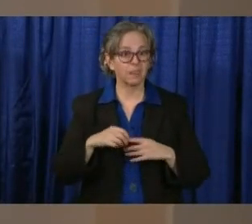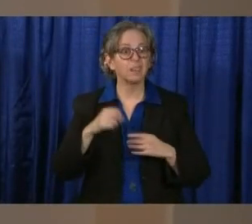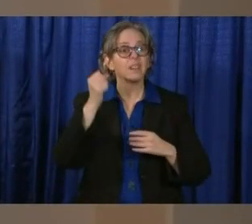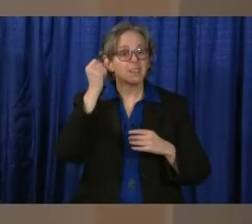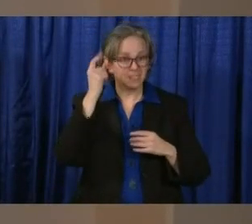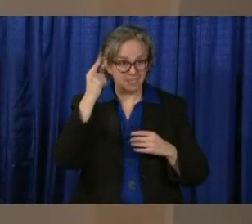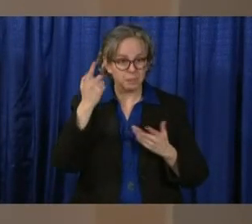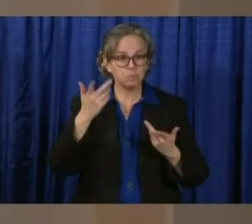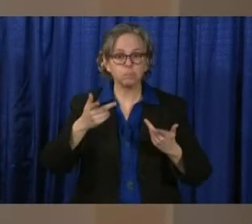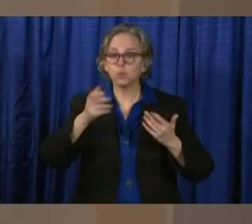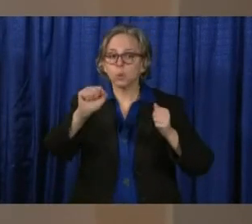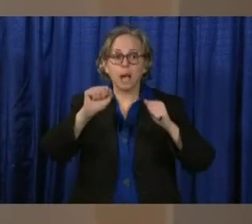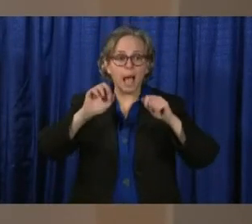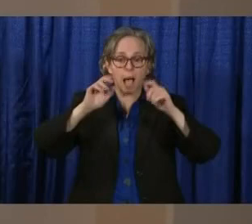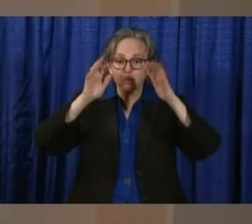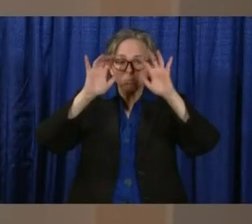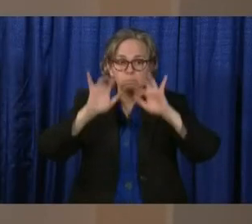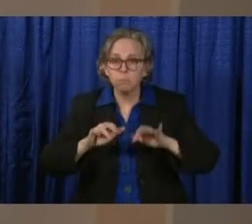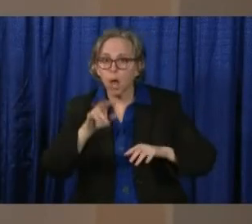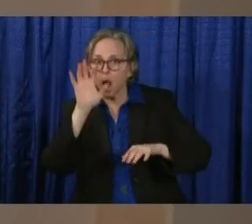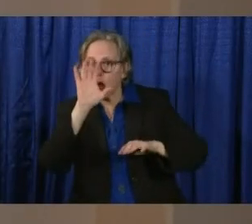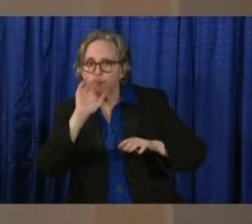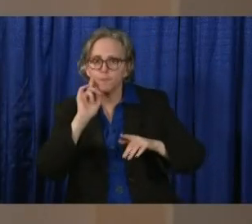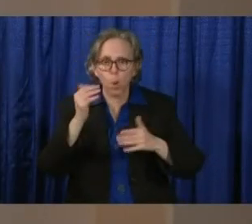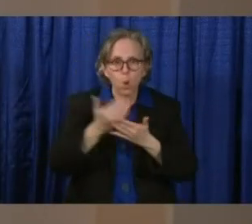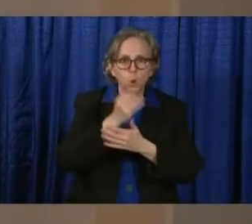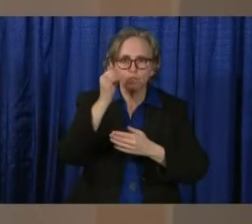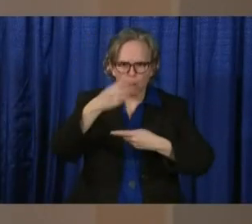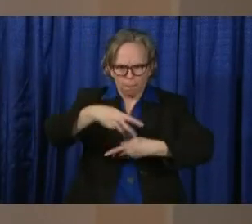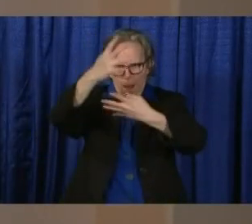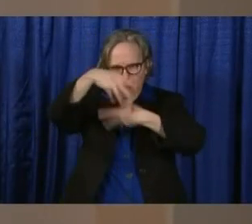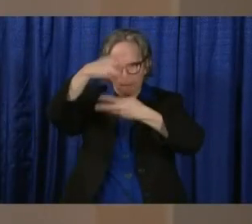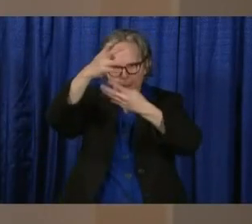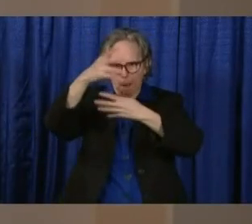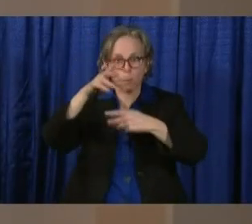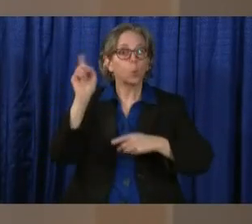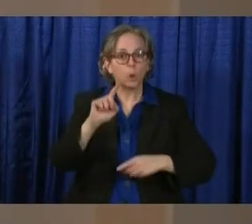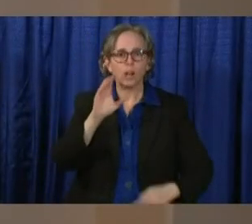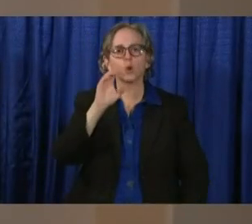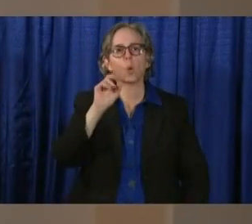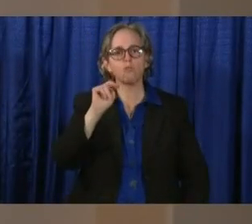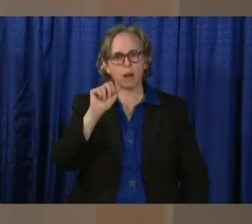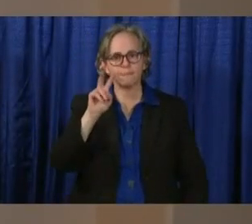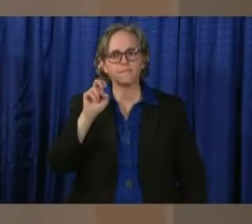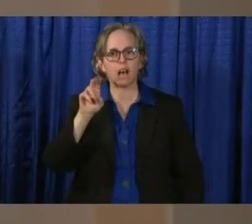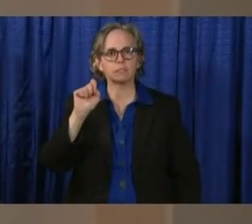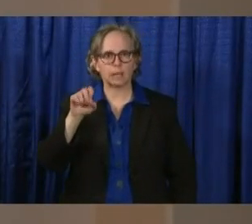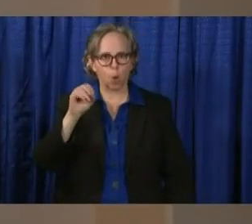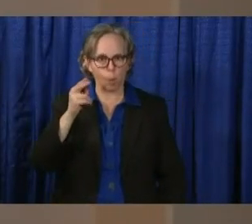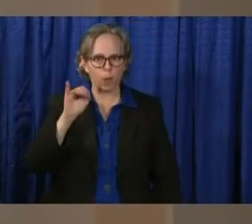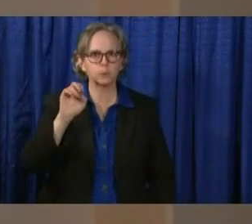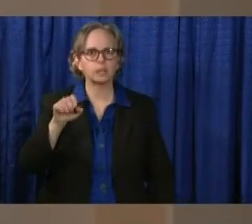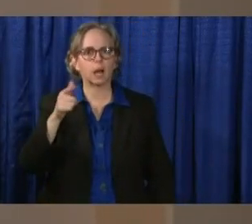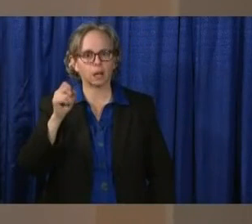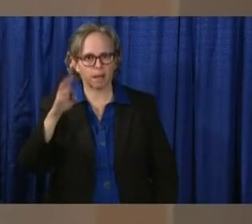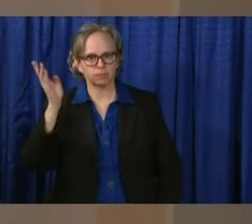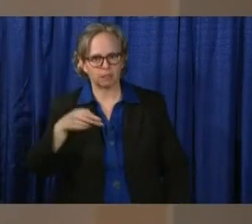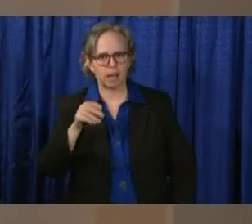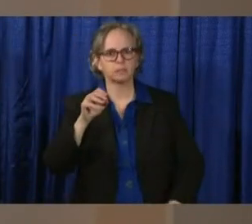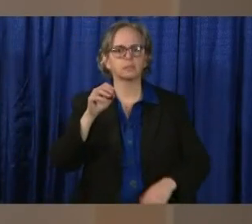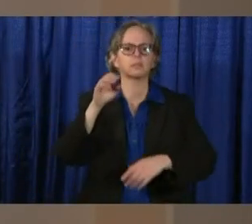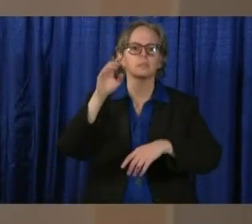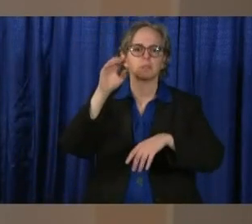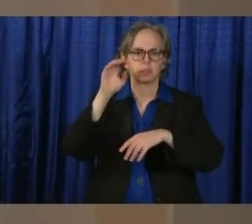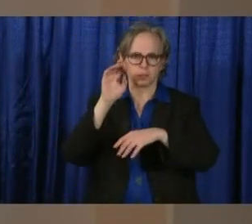job that we all need to be filled. Now, finally, you see this big map behind me, which I'm going to turn to in a second.